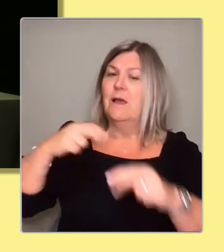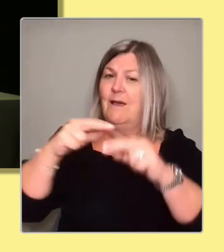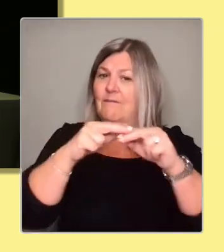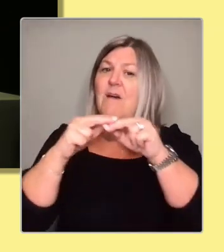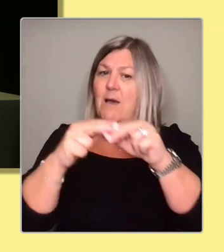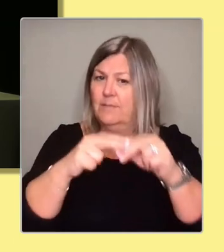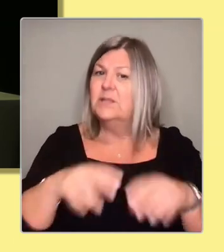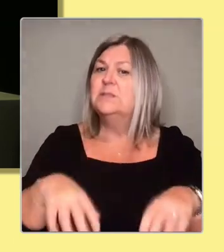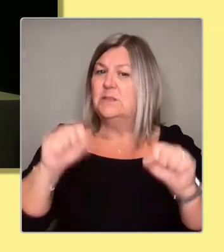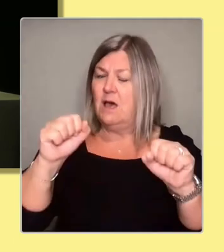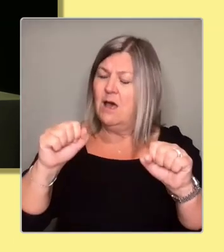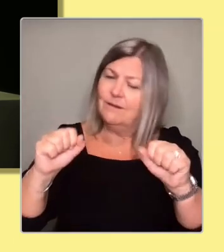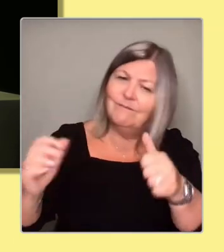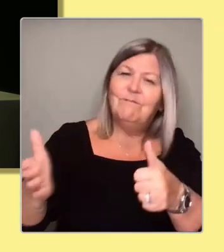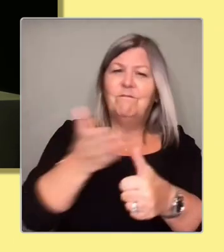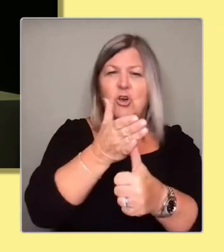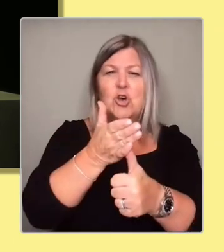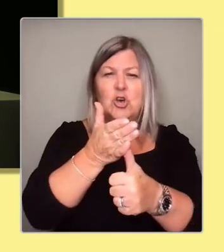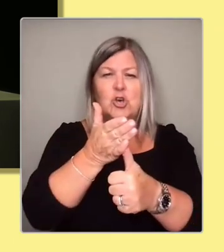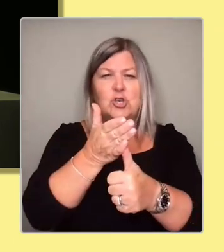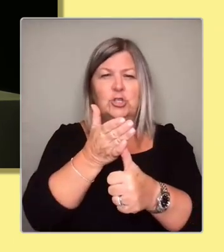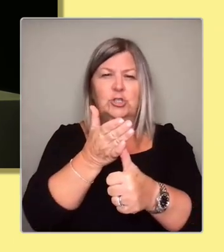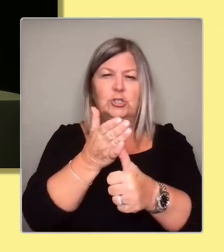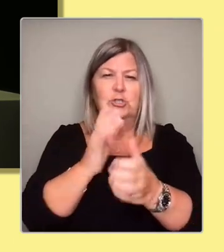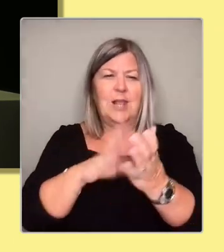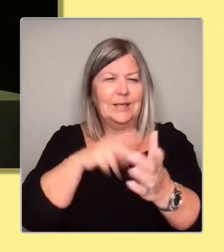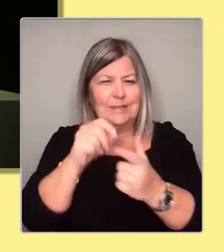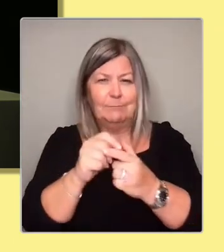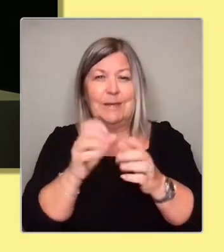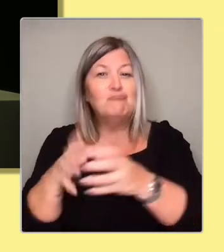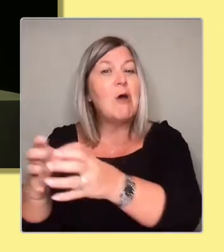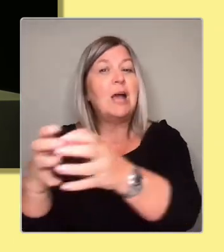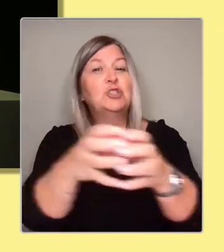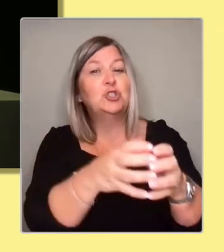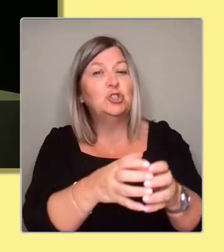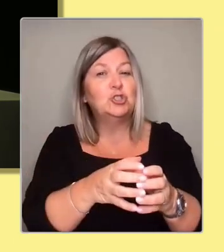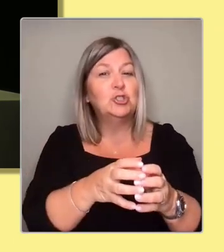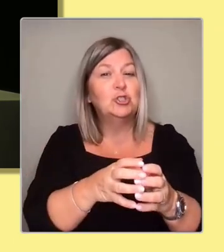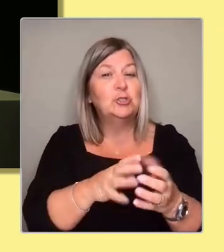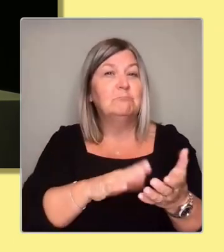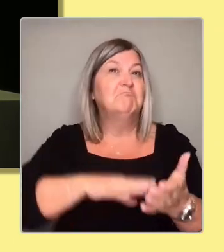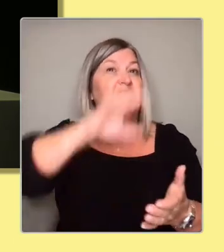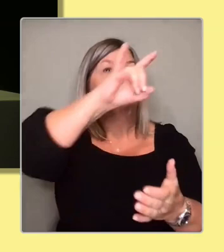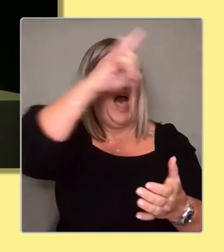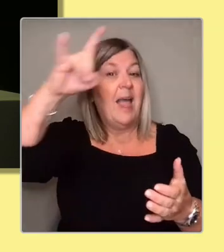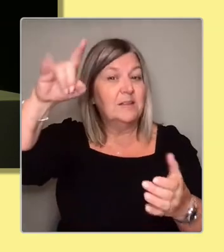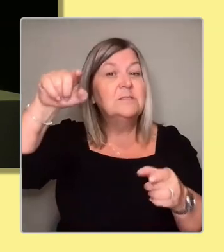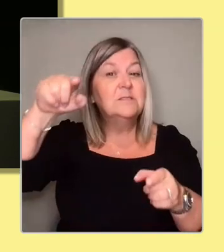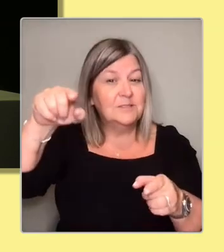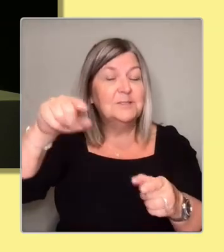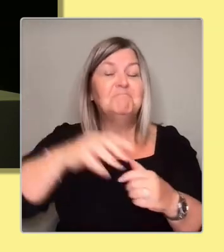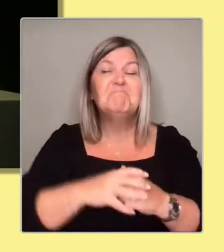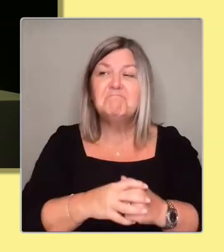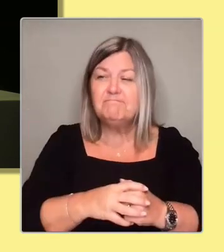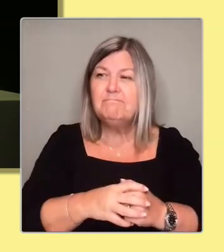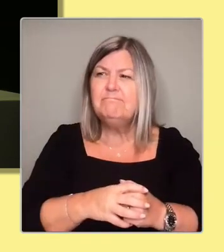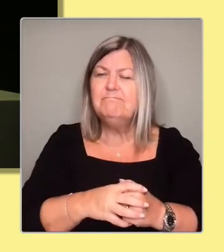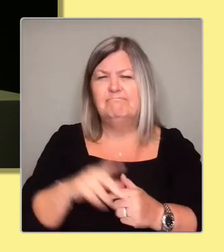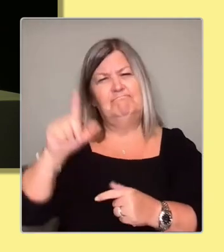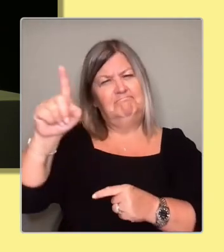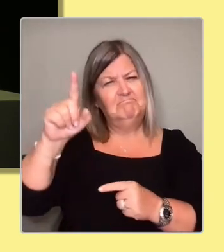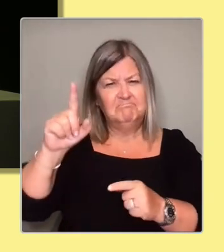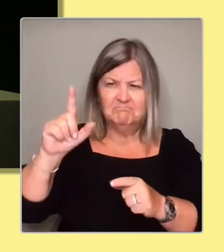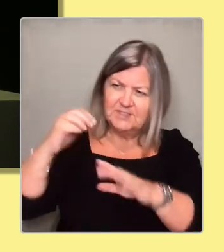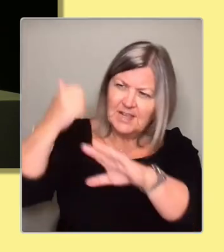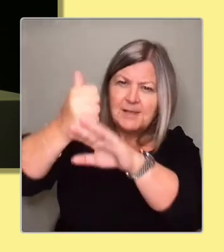party branches up in the Highlands, a bit further away than here. Branches where very few people